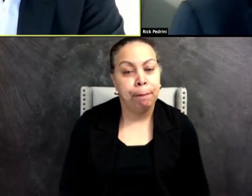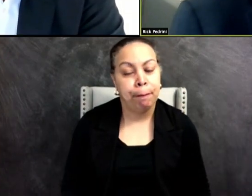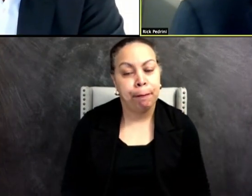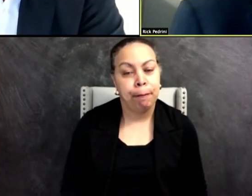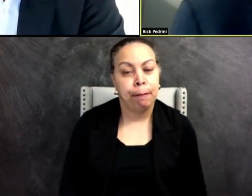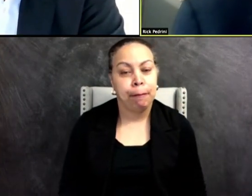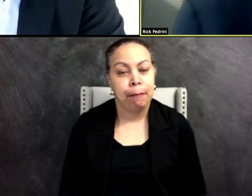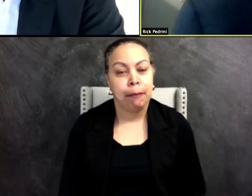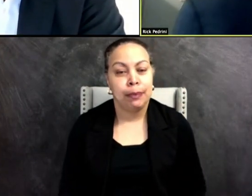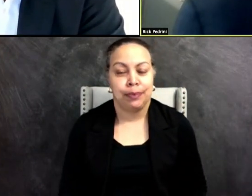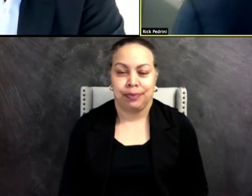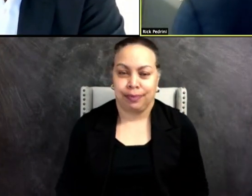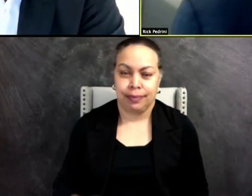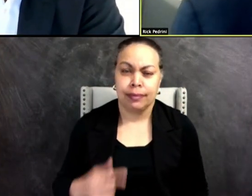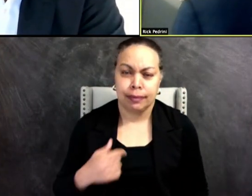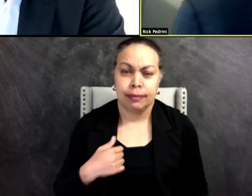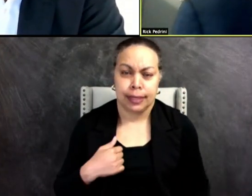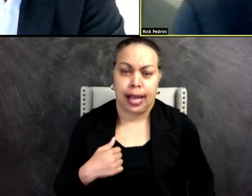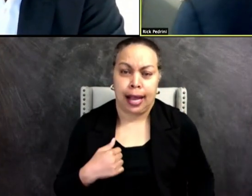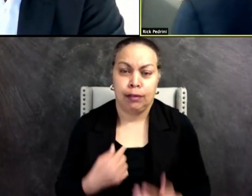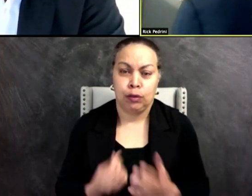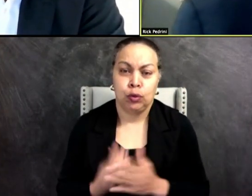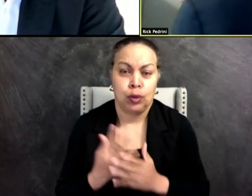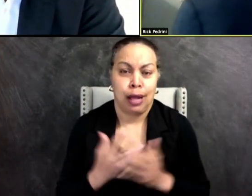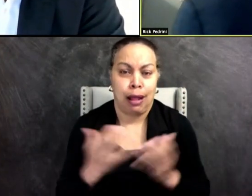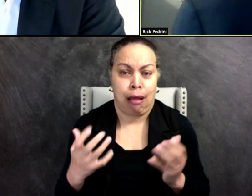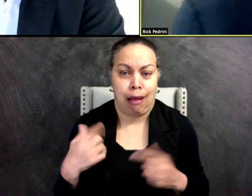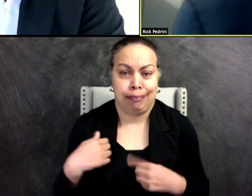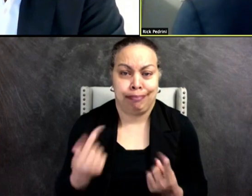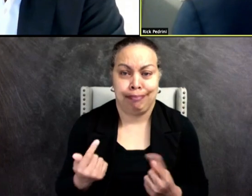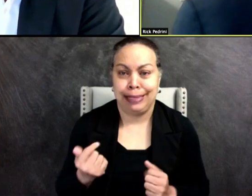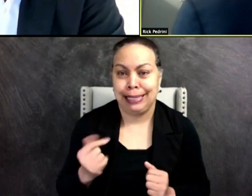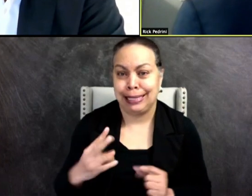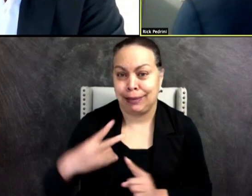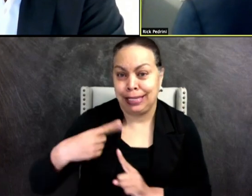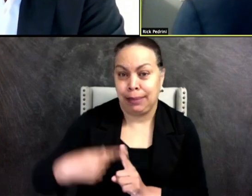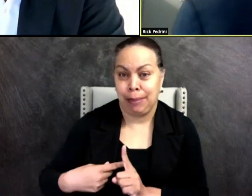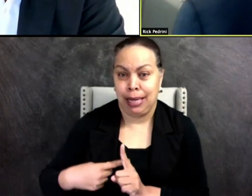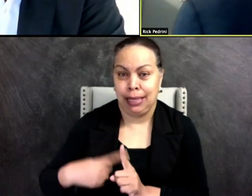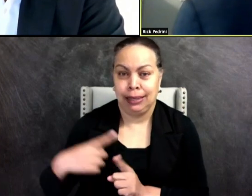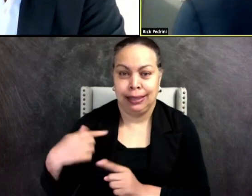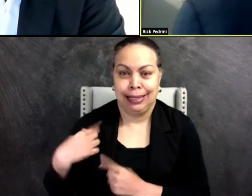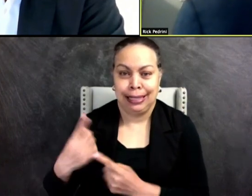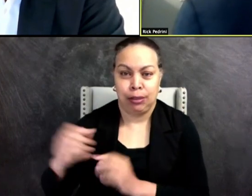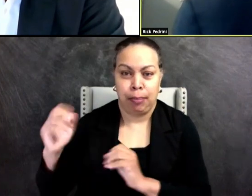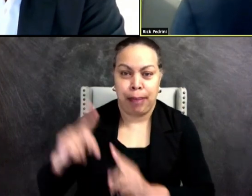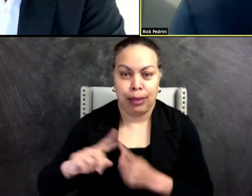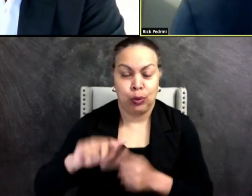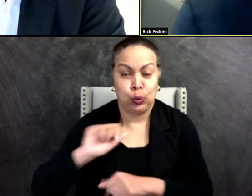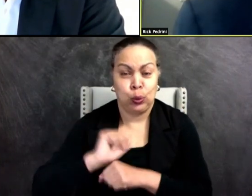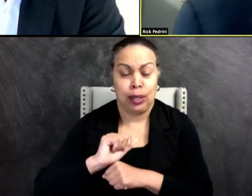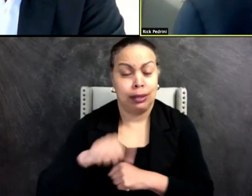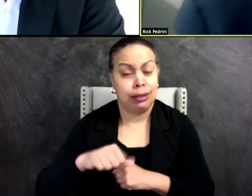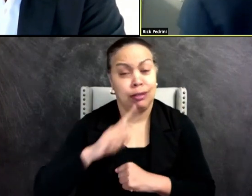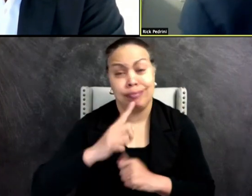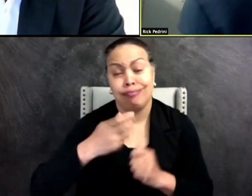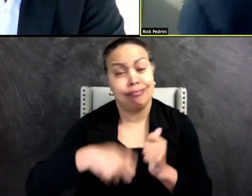I have grown a lot over the last 17 months since I came back to work. This has been a very difficult journey.